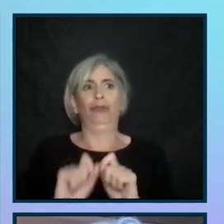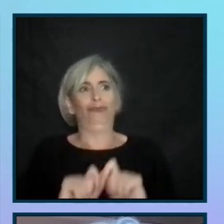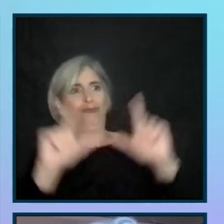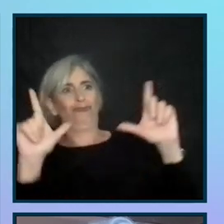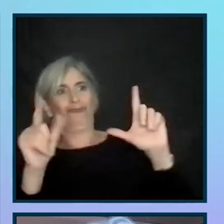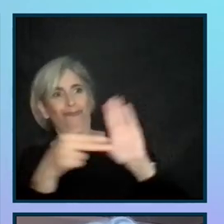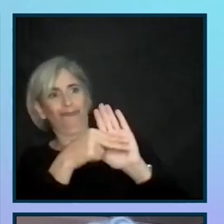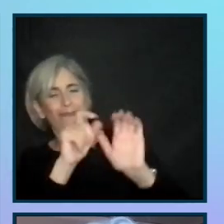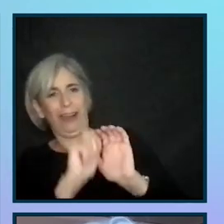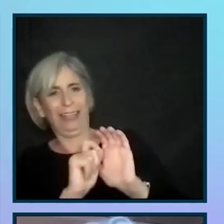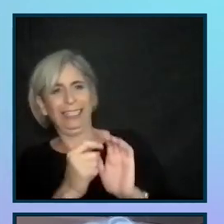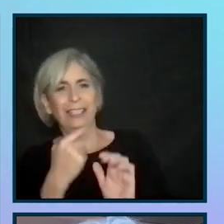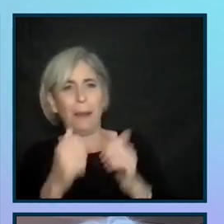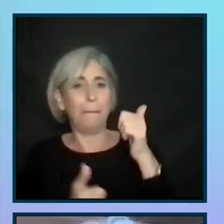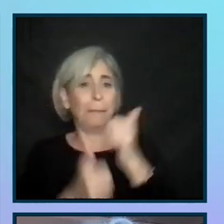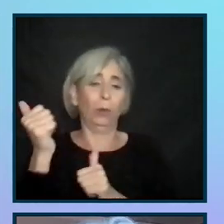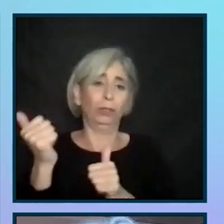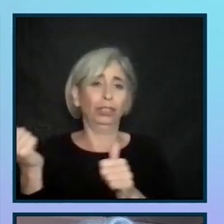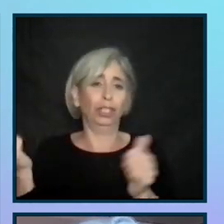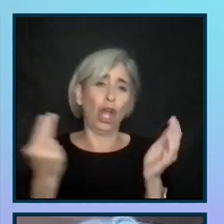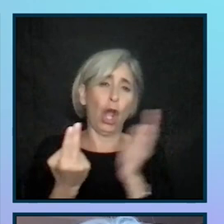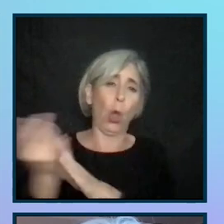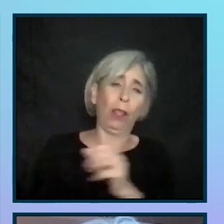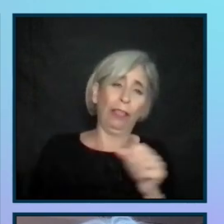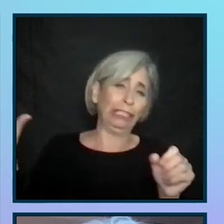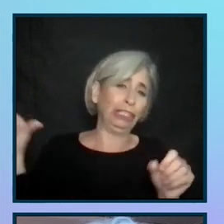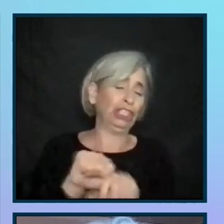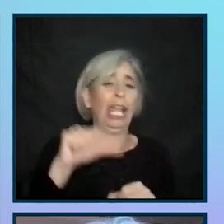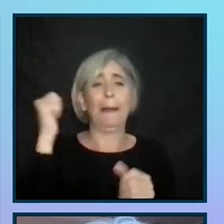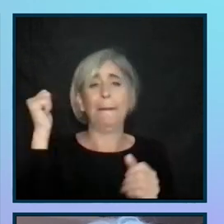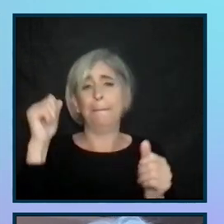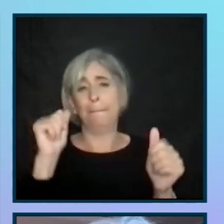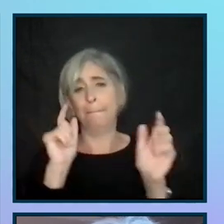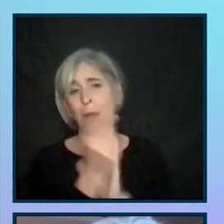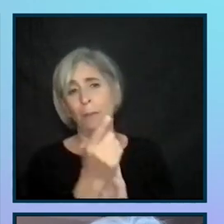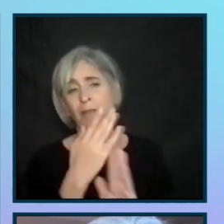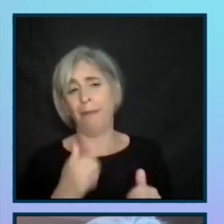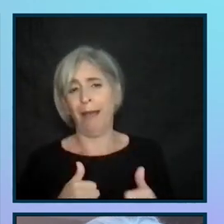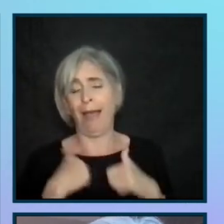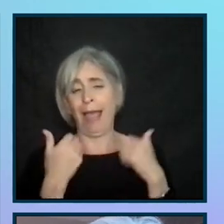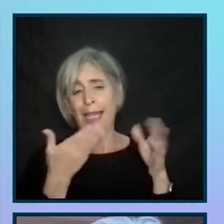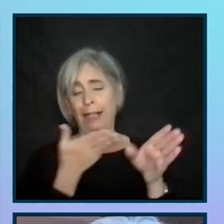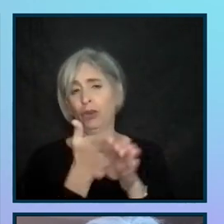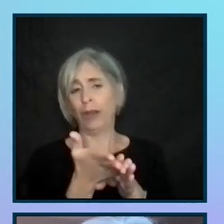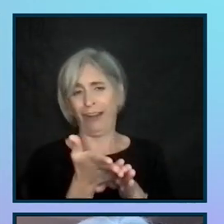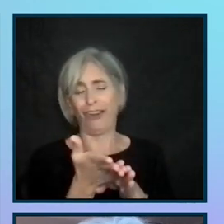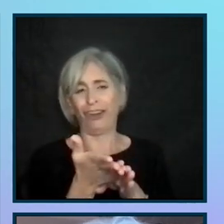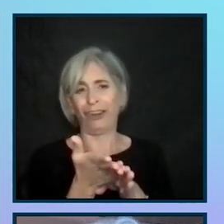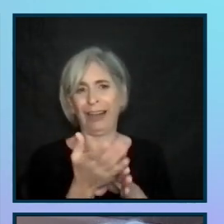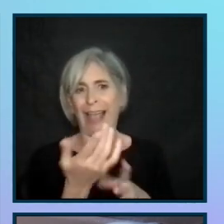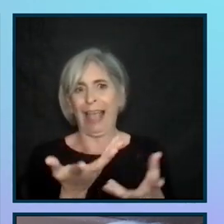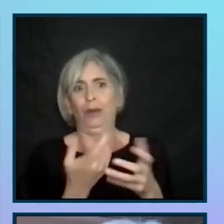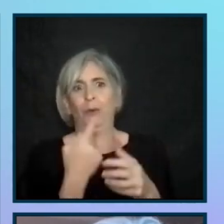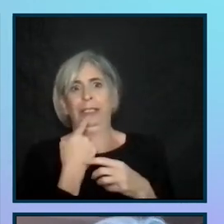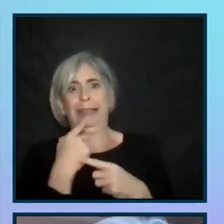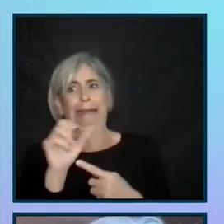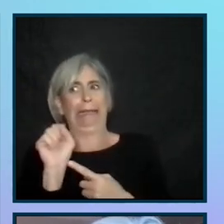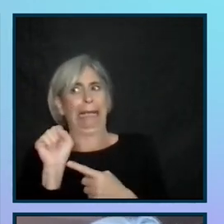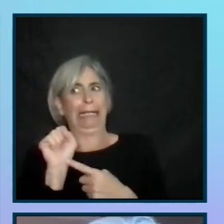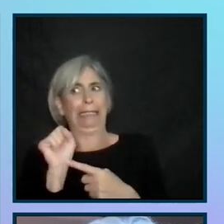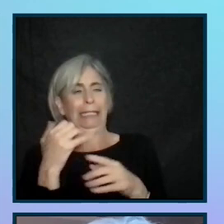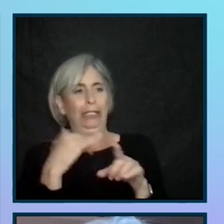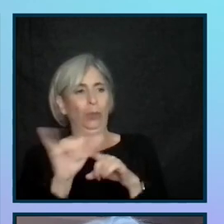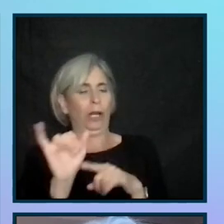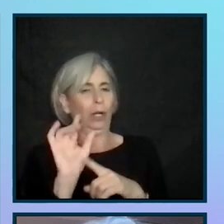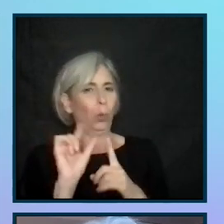slide. Basically, it says the most holy shit moment of my career, even though I typed the swear word S star star